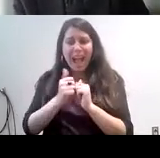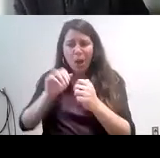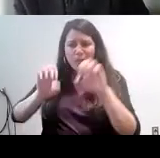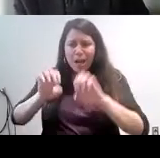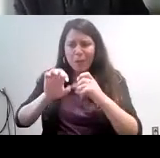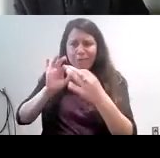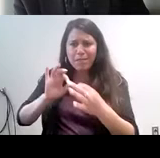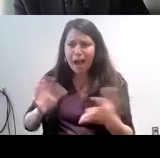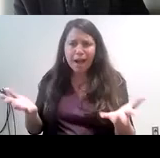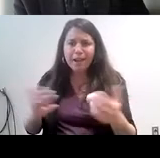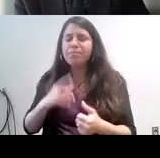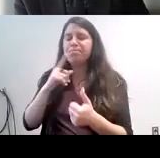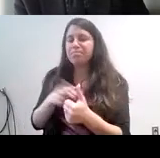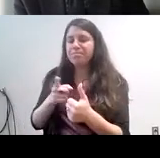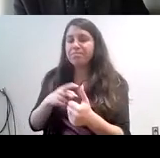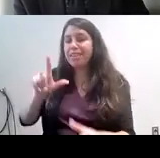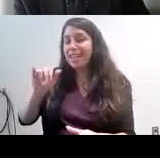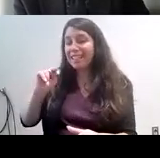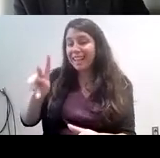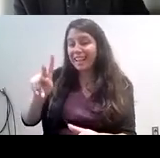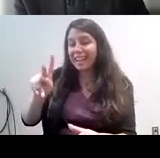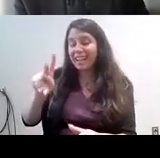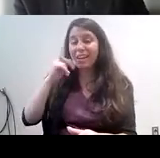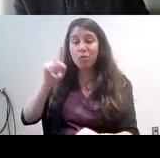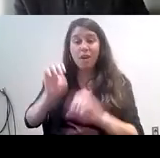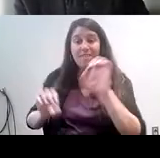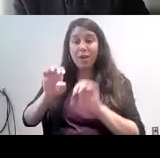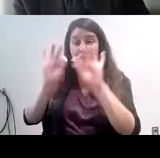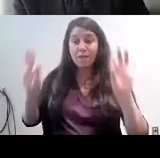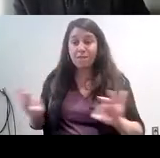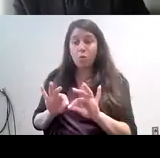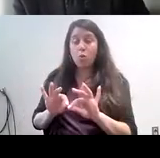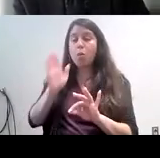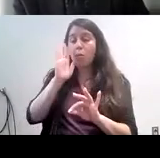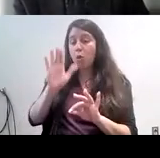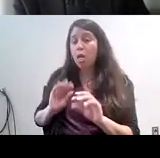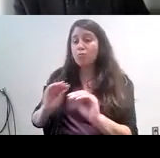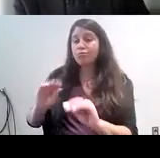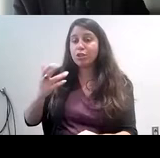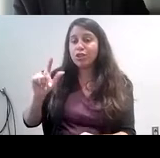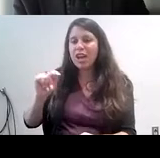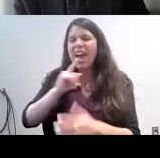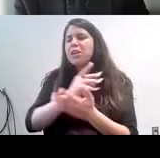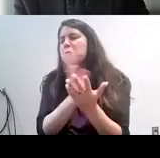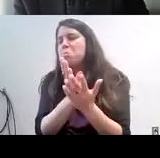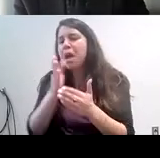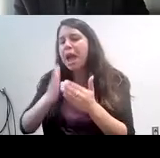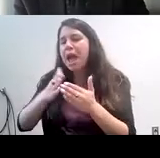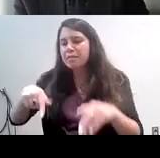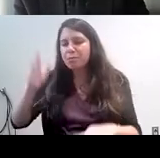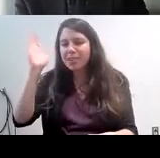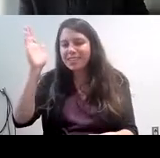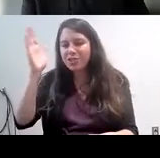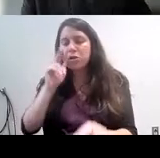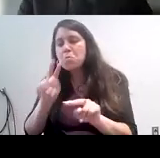You'll notice a link to the evaluation form in the chat window towards the end of the program, so keep